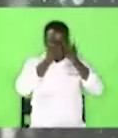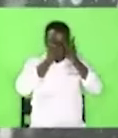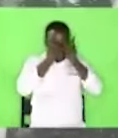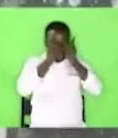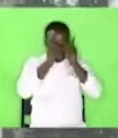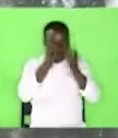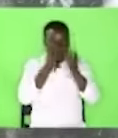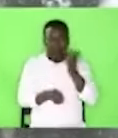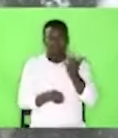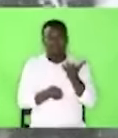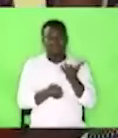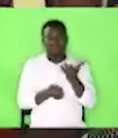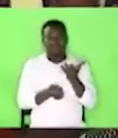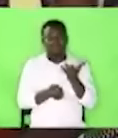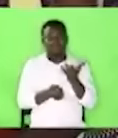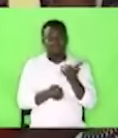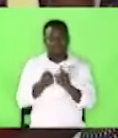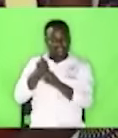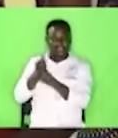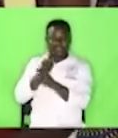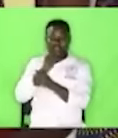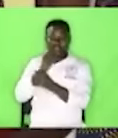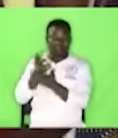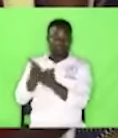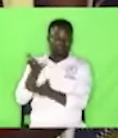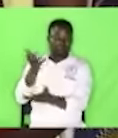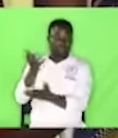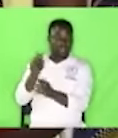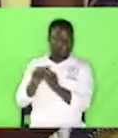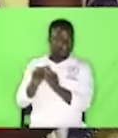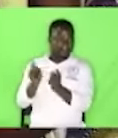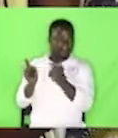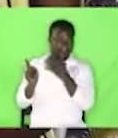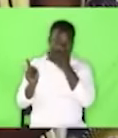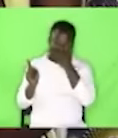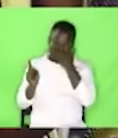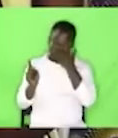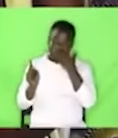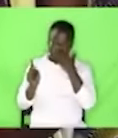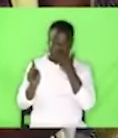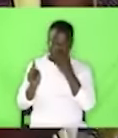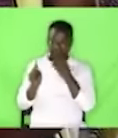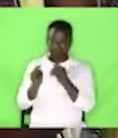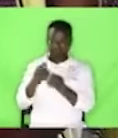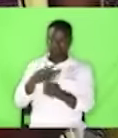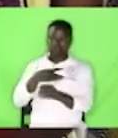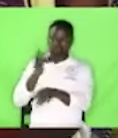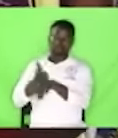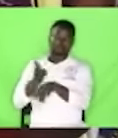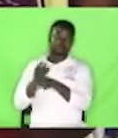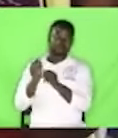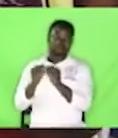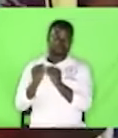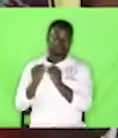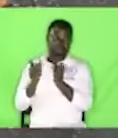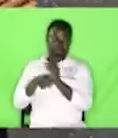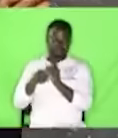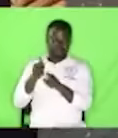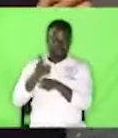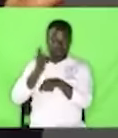He wasn't a rich man, but he also liked to drink. And any time that he is drunk,